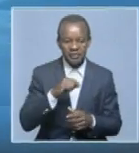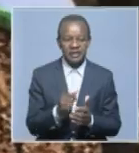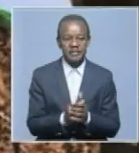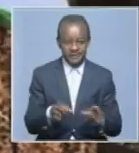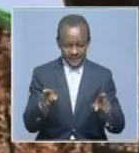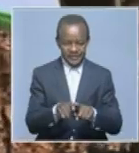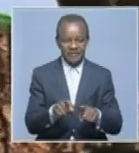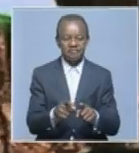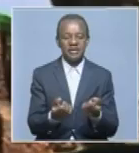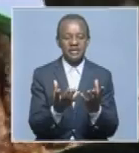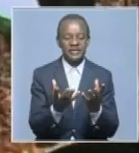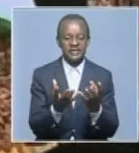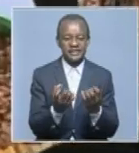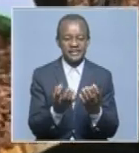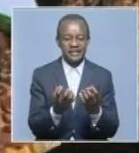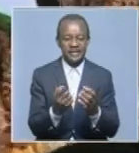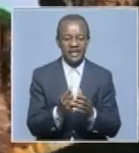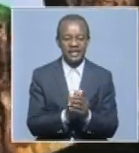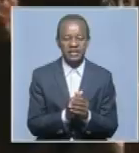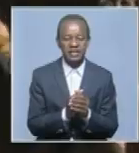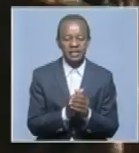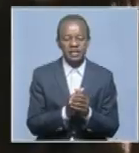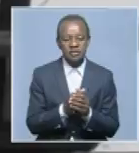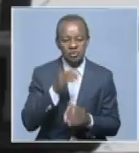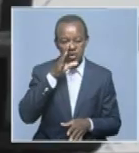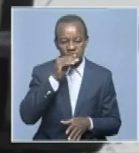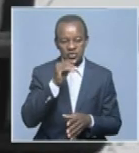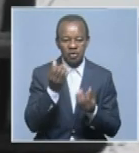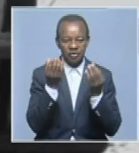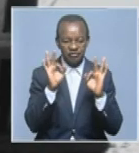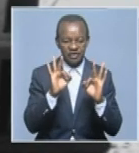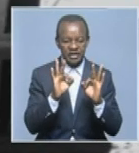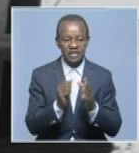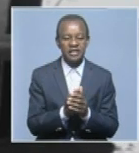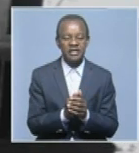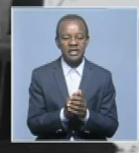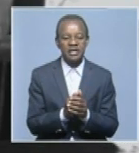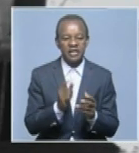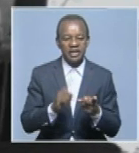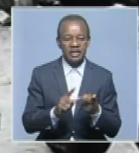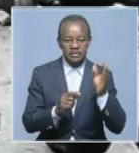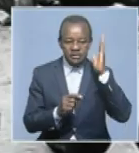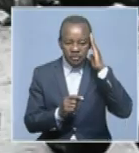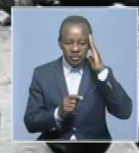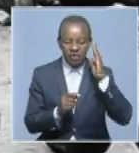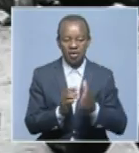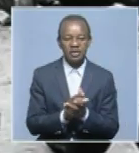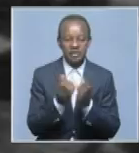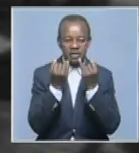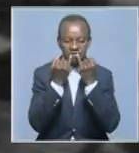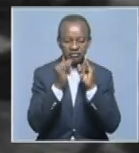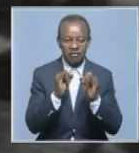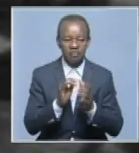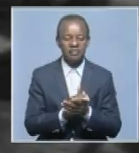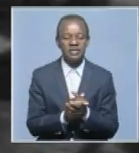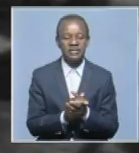to get more information and more intense training, and then be able